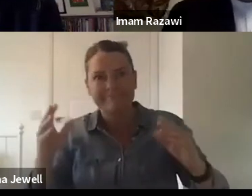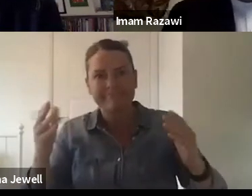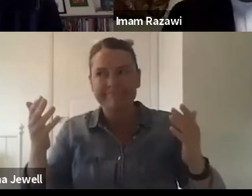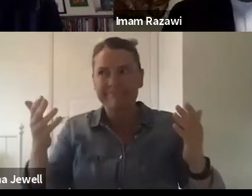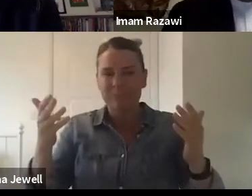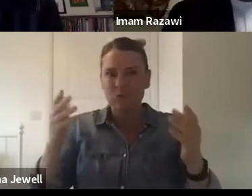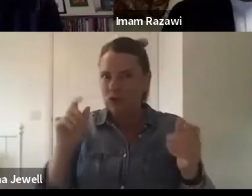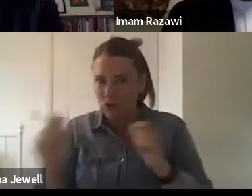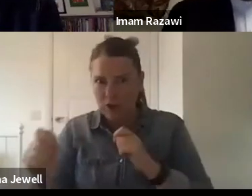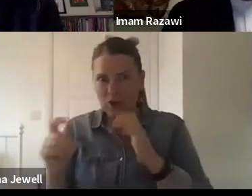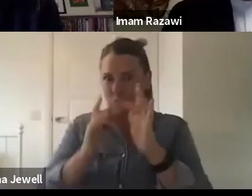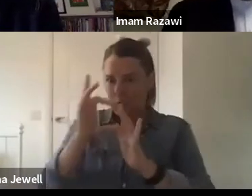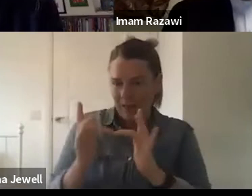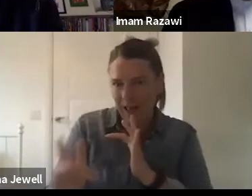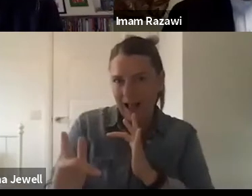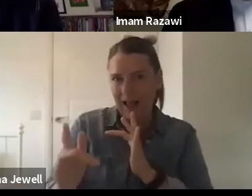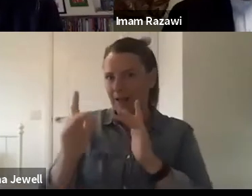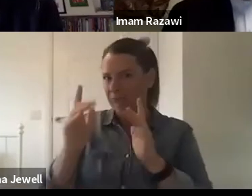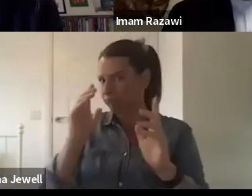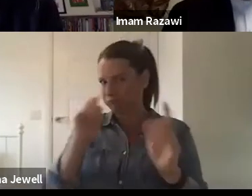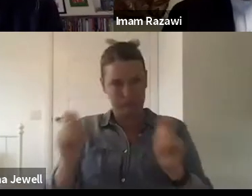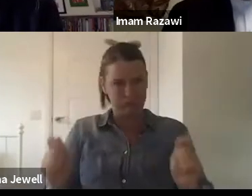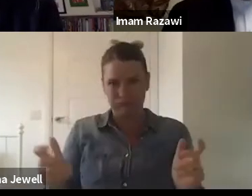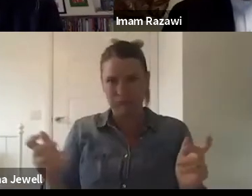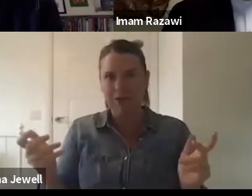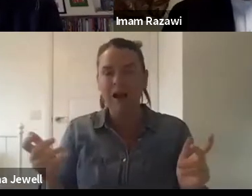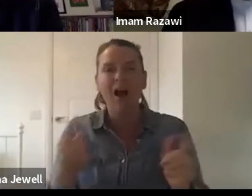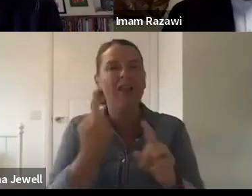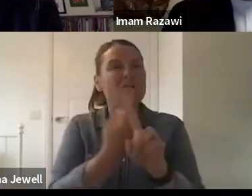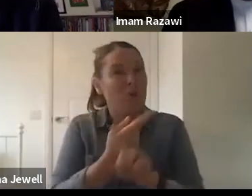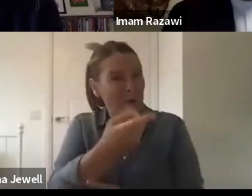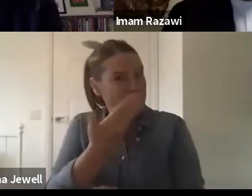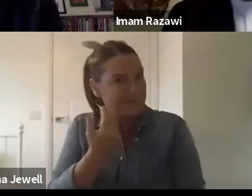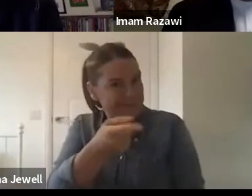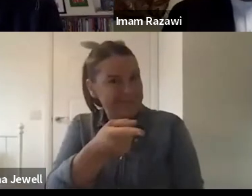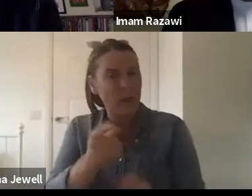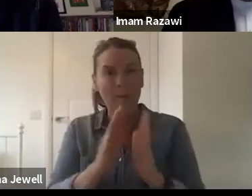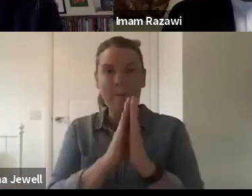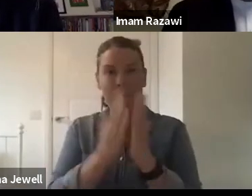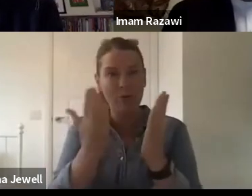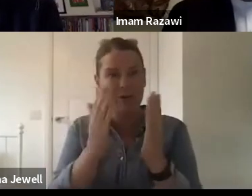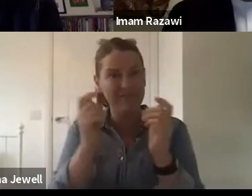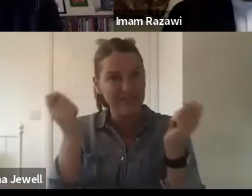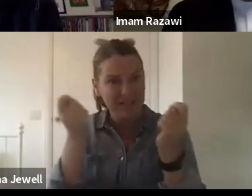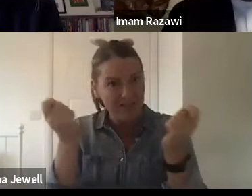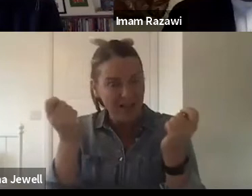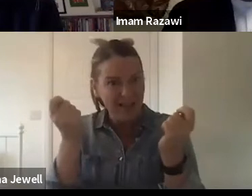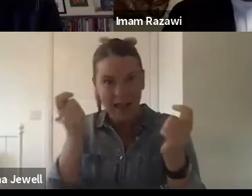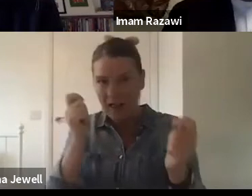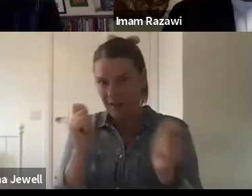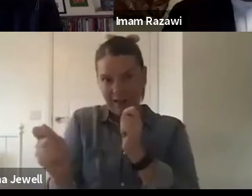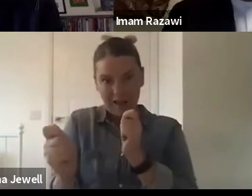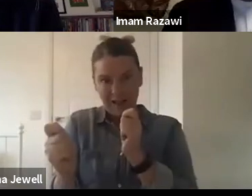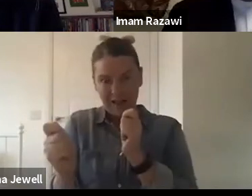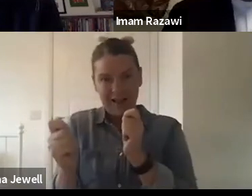to an online format that you were just saying about the Book Festival, which I think has been enormously successful in doing this. But